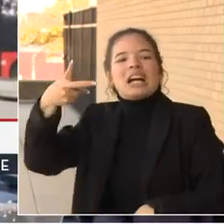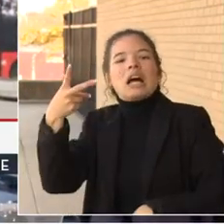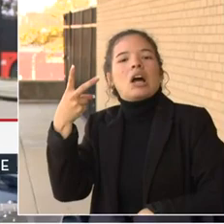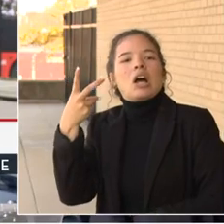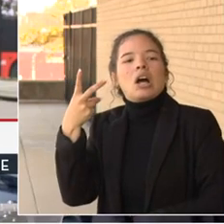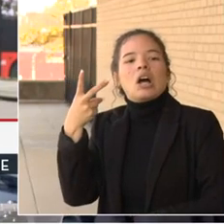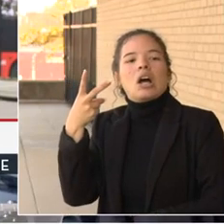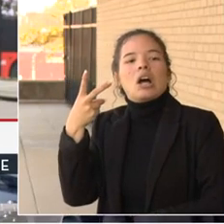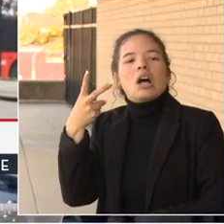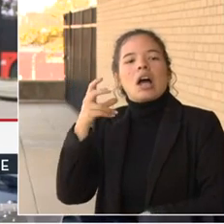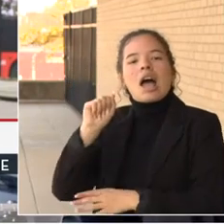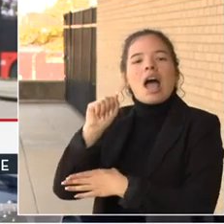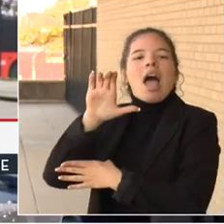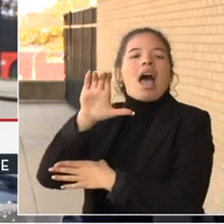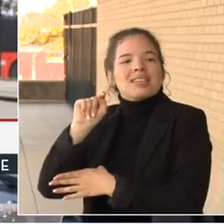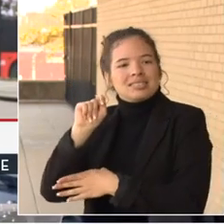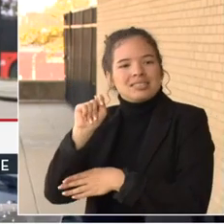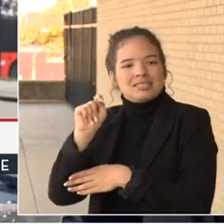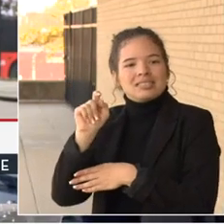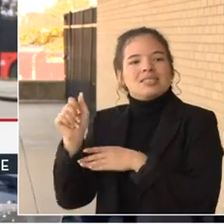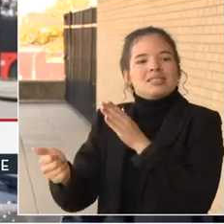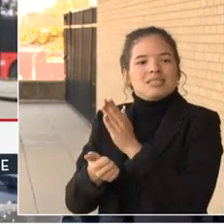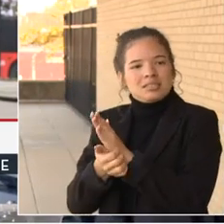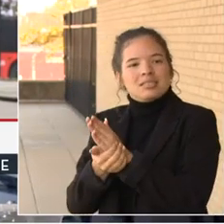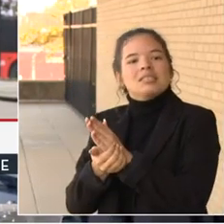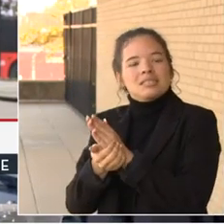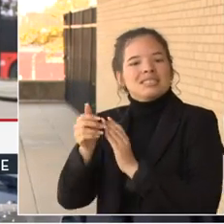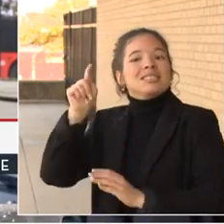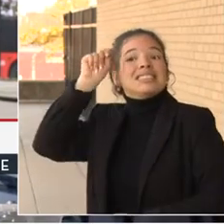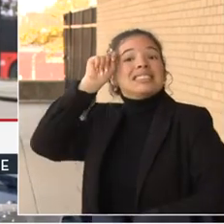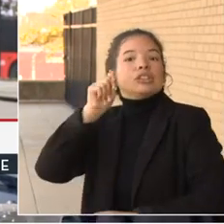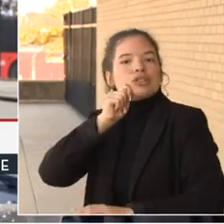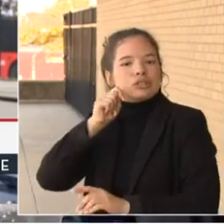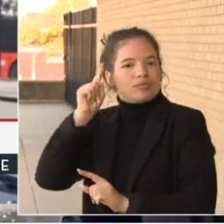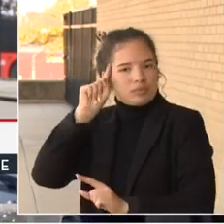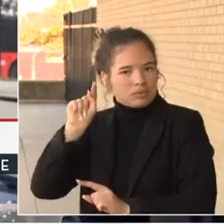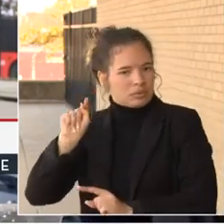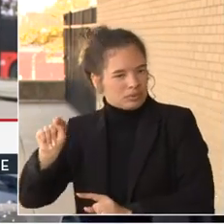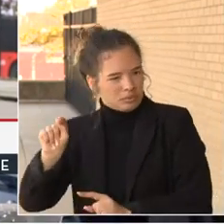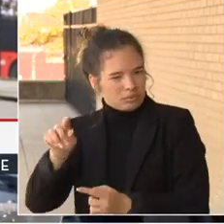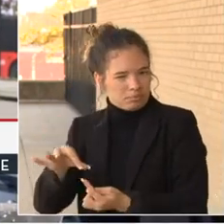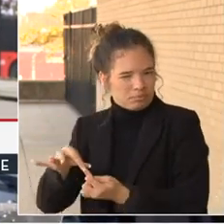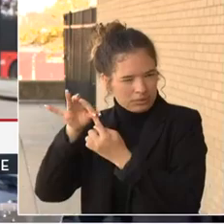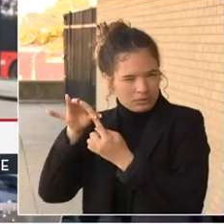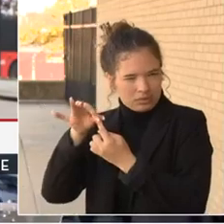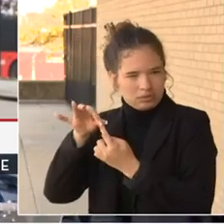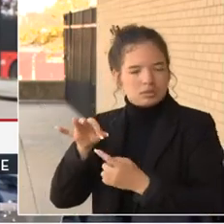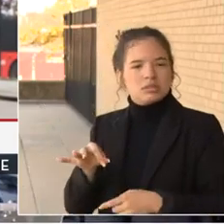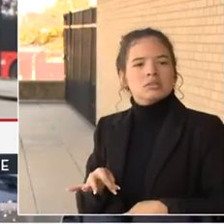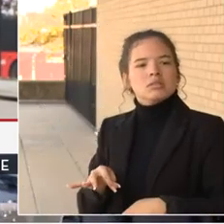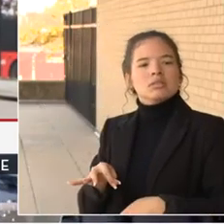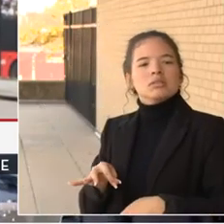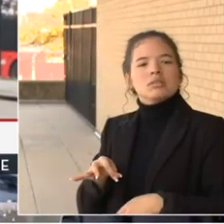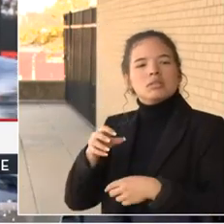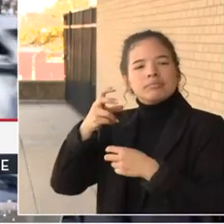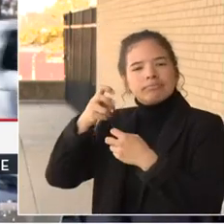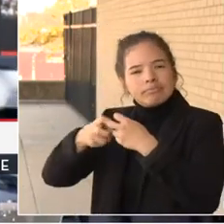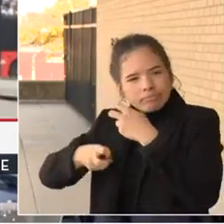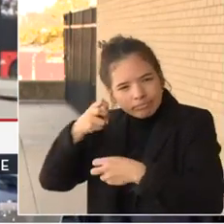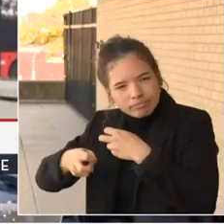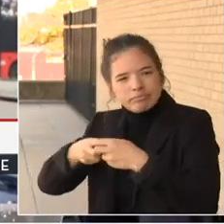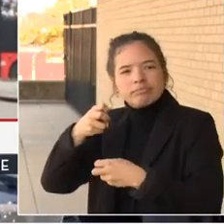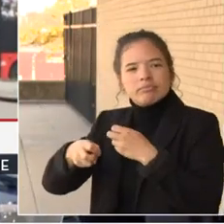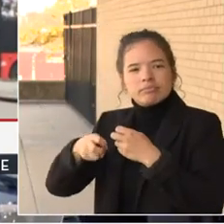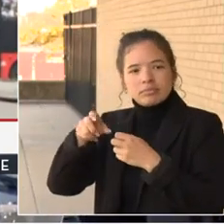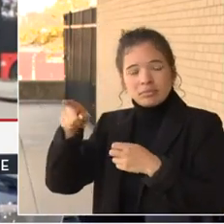previously for juvenile offenders. And with this update to the code, they expanded to offenders